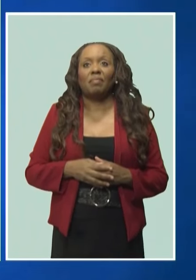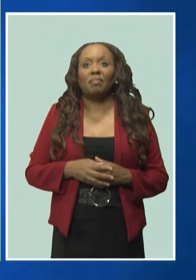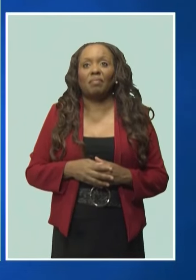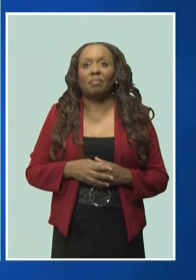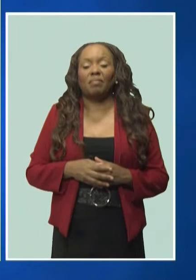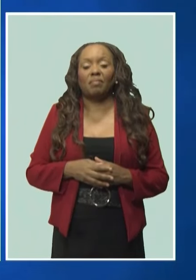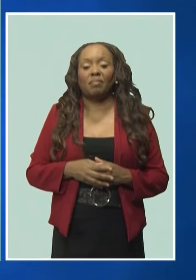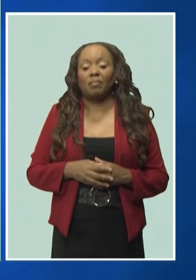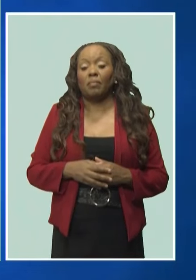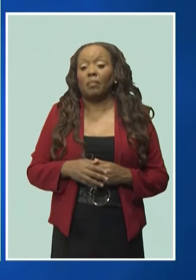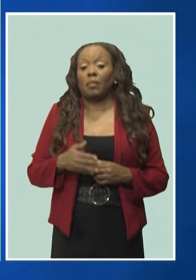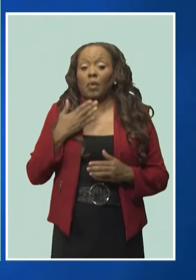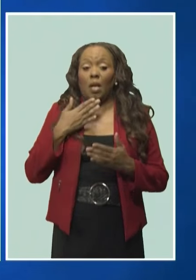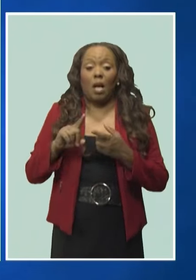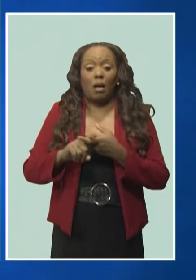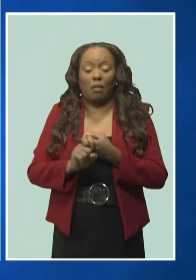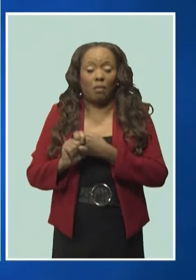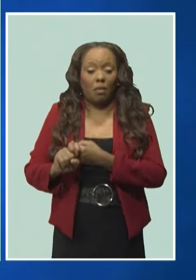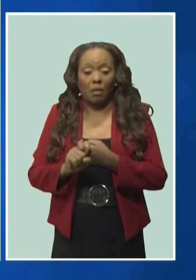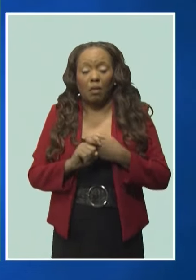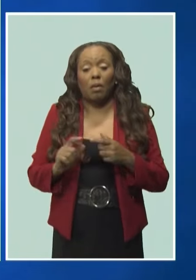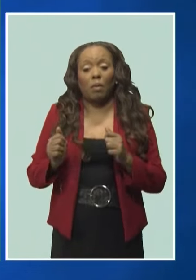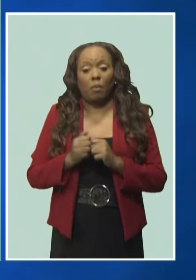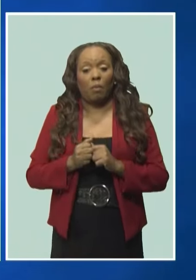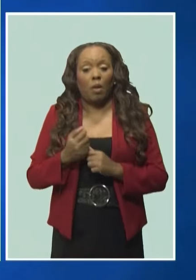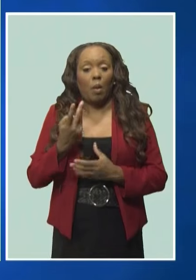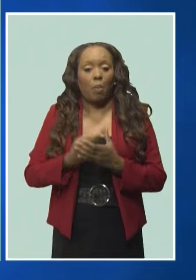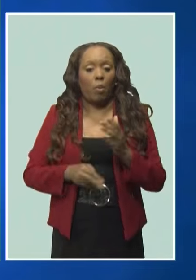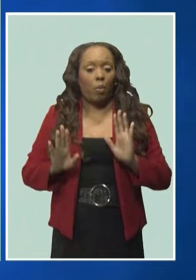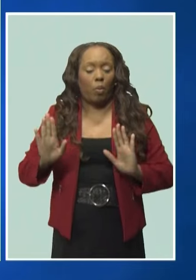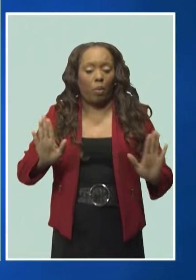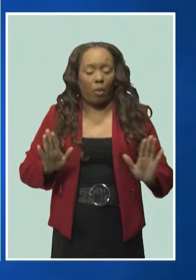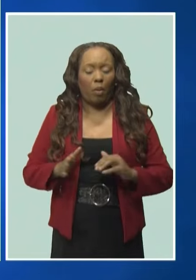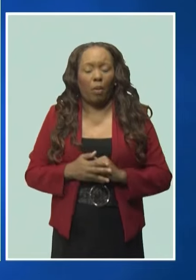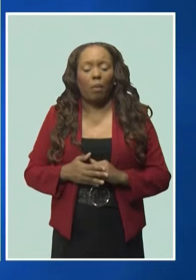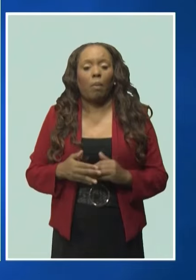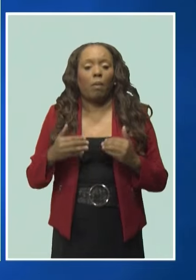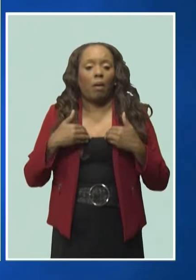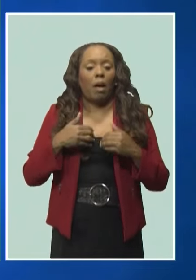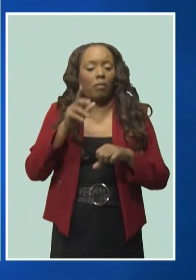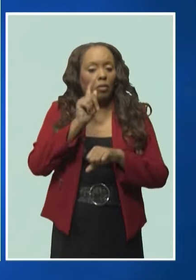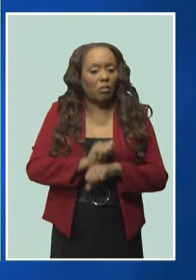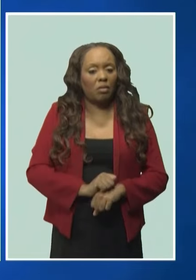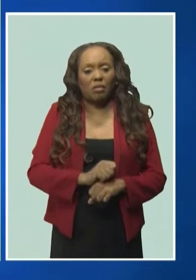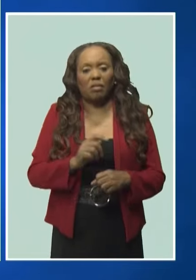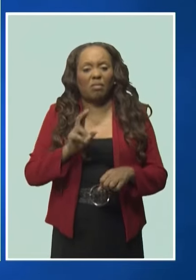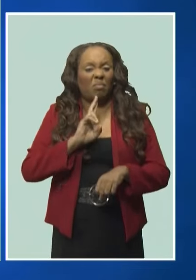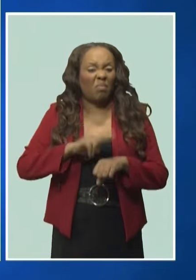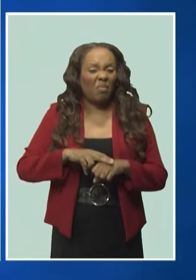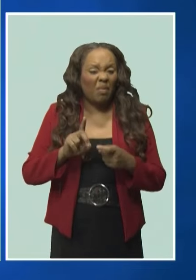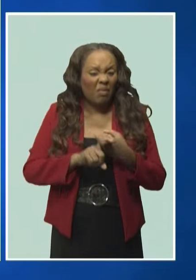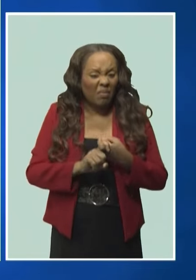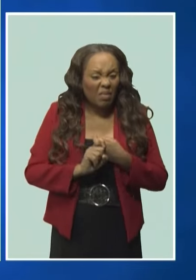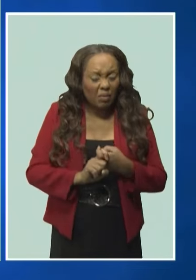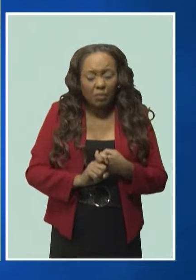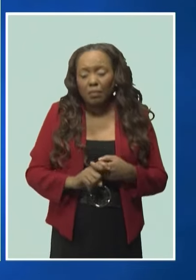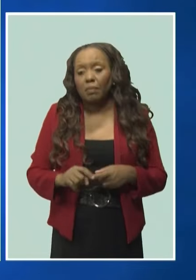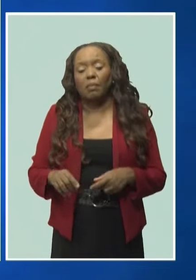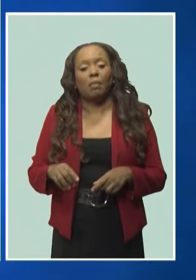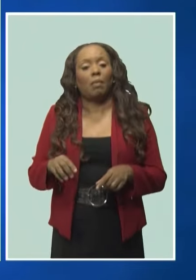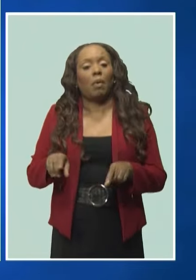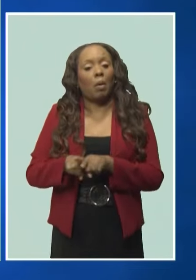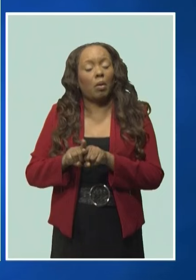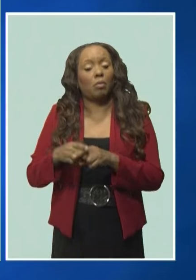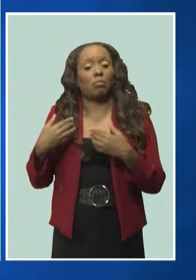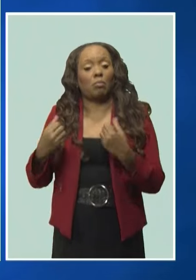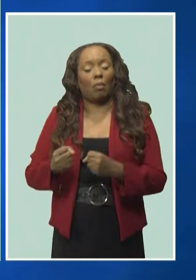between our two peoples. We both have traditional friendship as well as strong political relations between